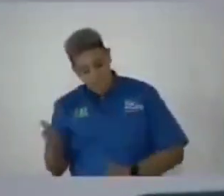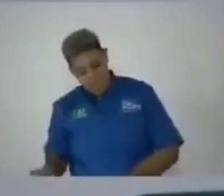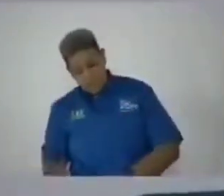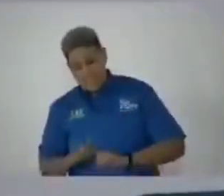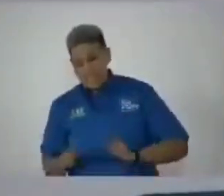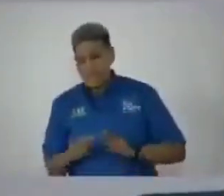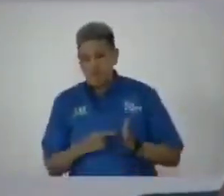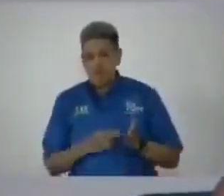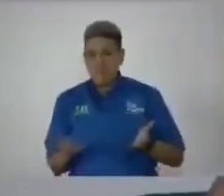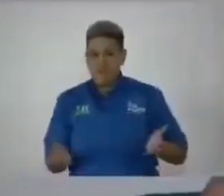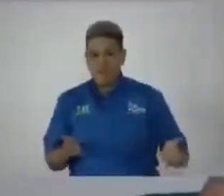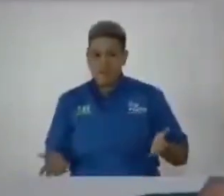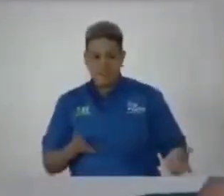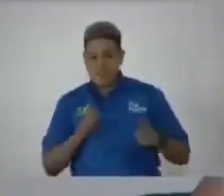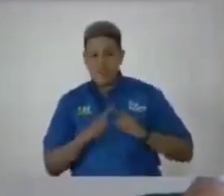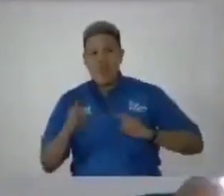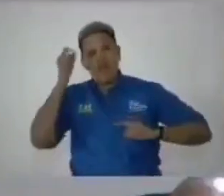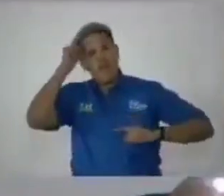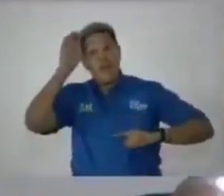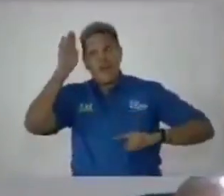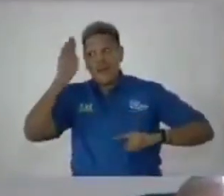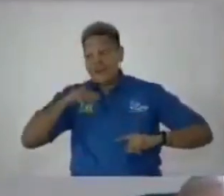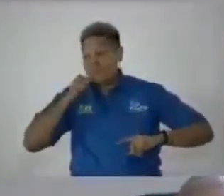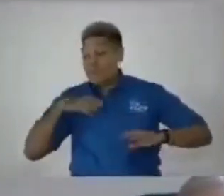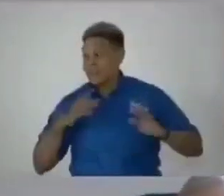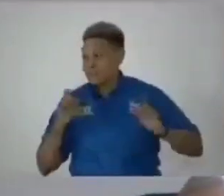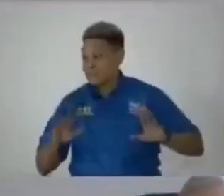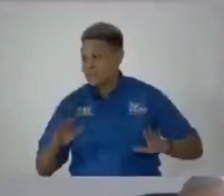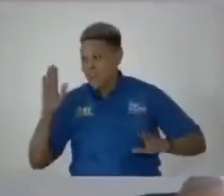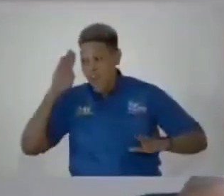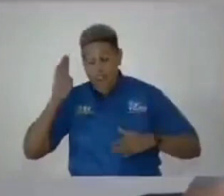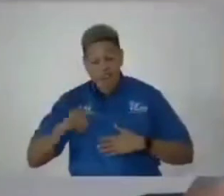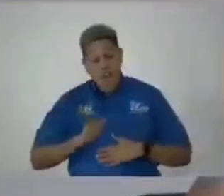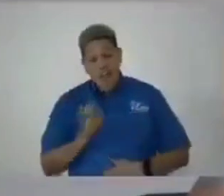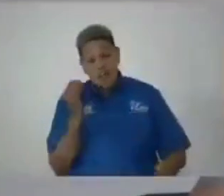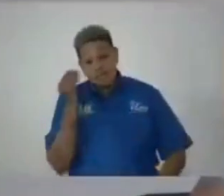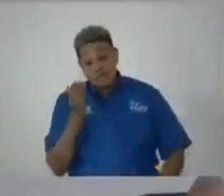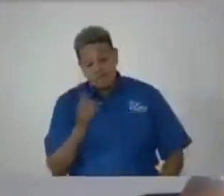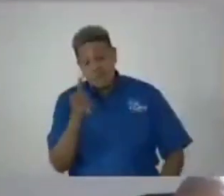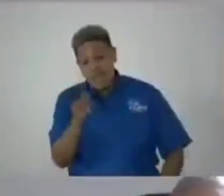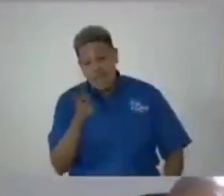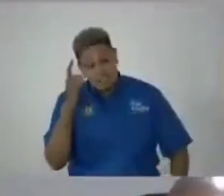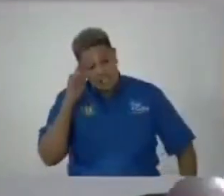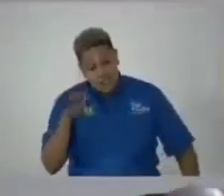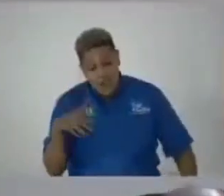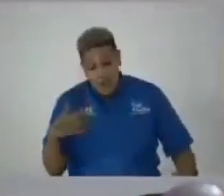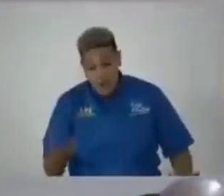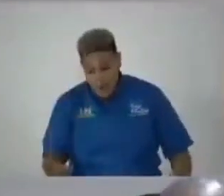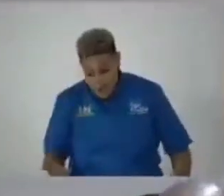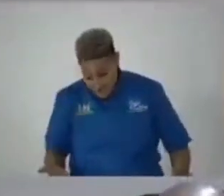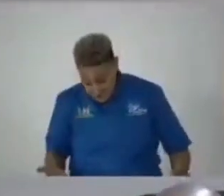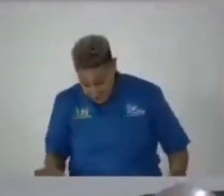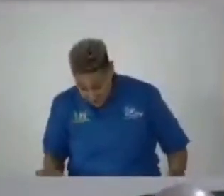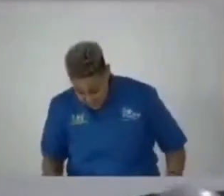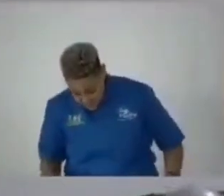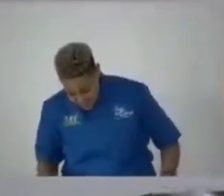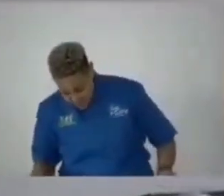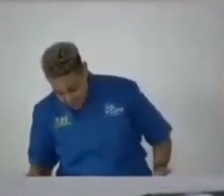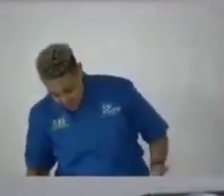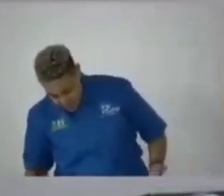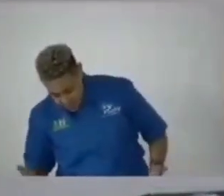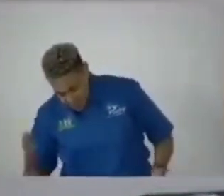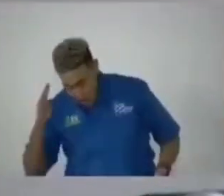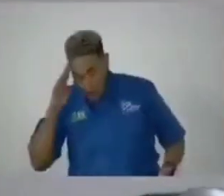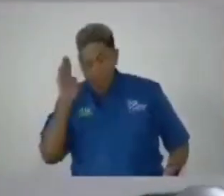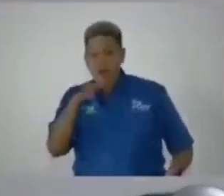So, I am, Madam Speaker, all I am asking for, all I am asking